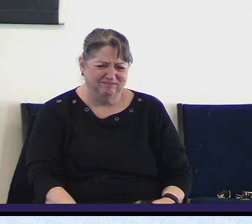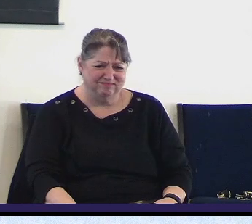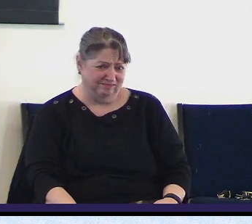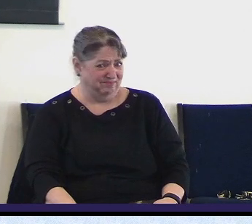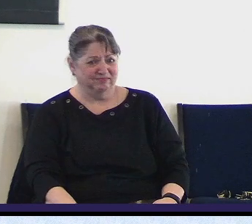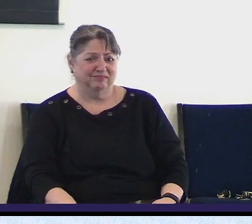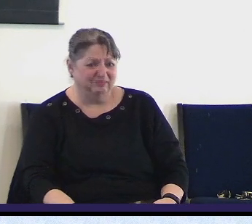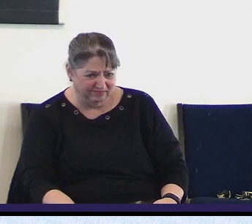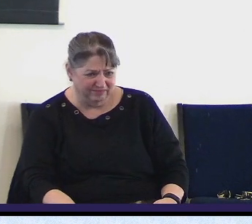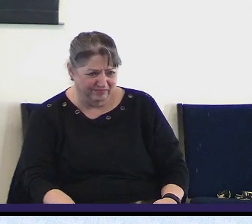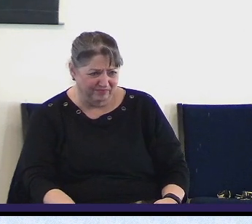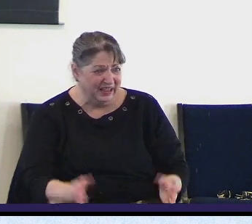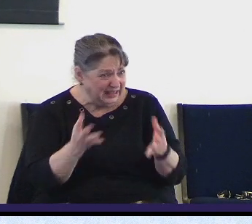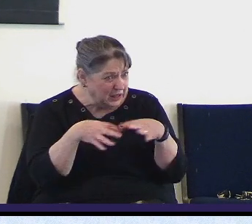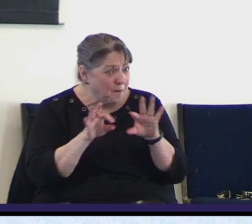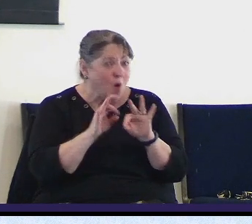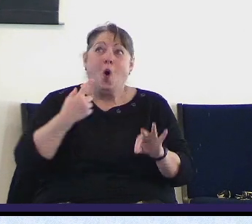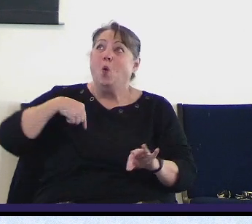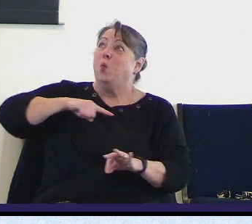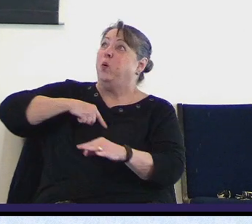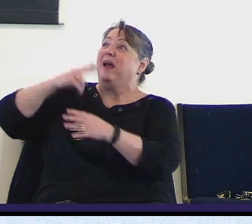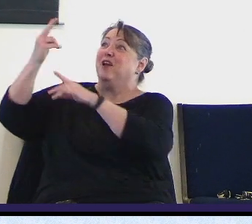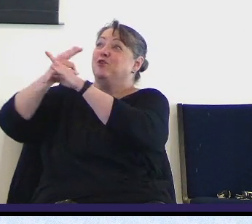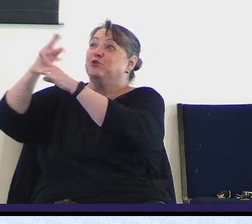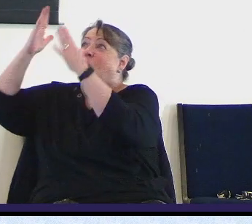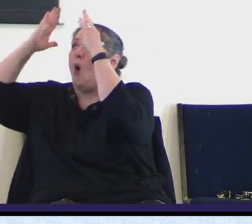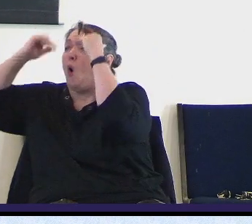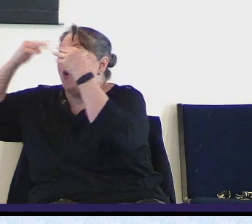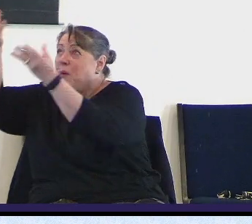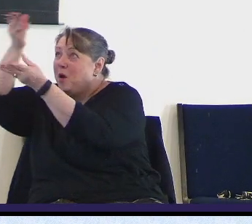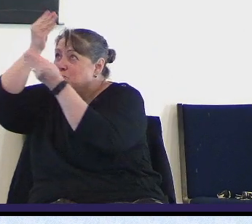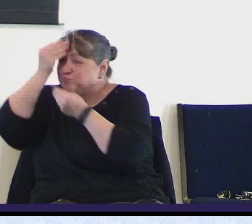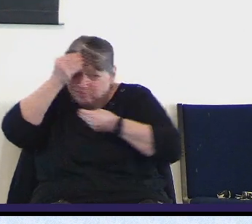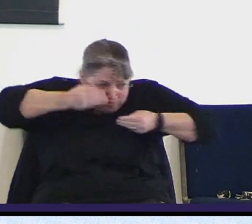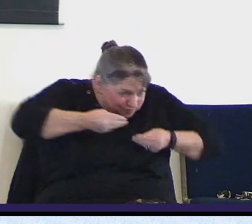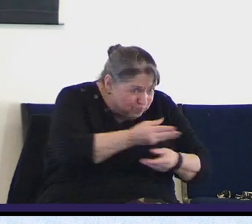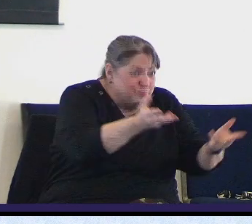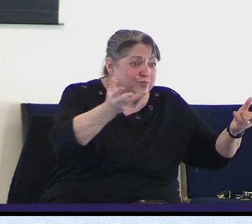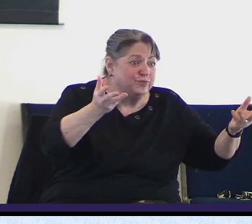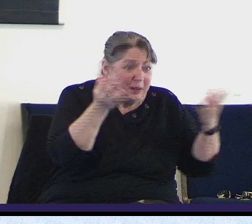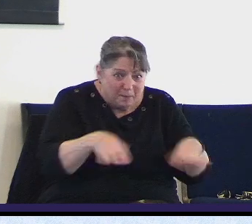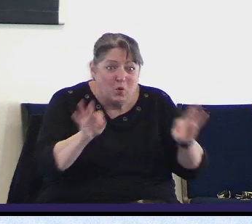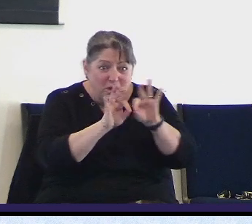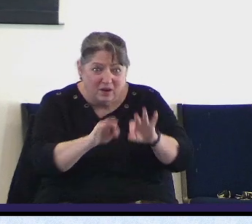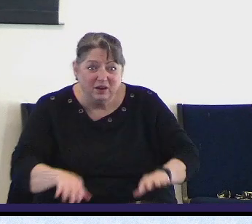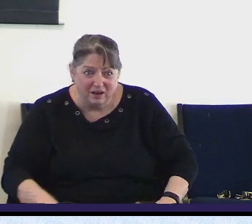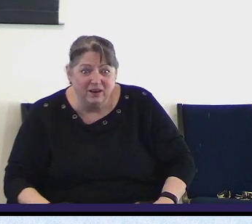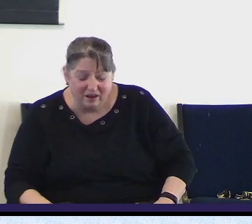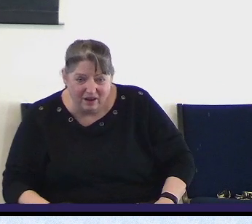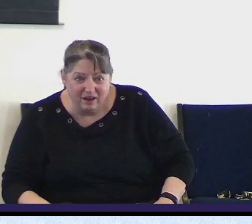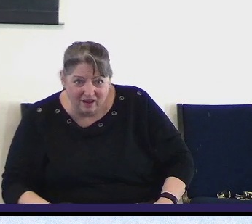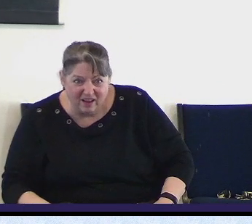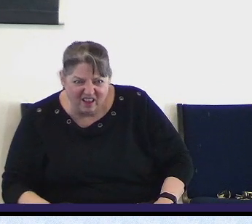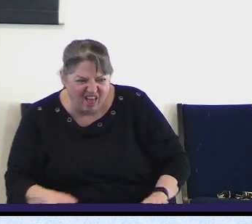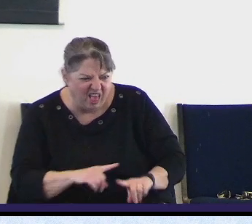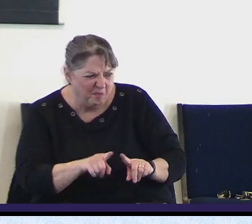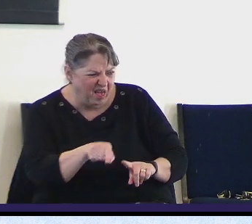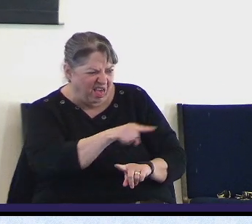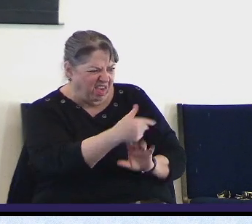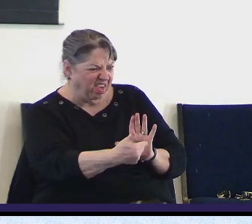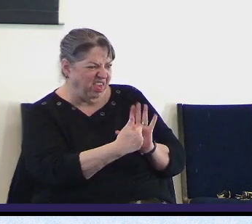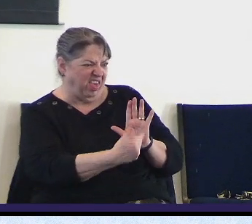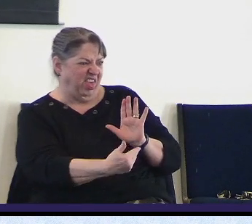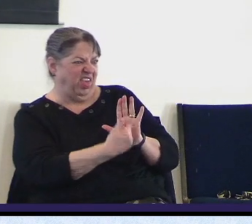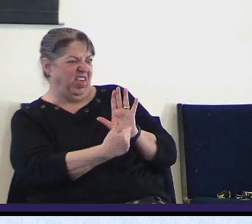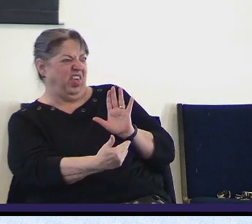are looking for hope they're just finding it through the wrong people because the wrong people are bringing a hopeless